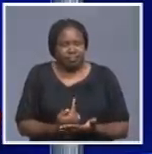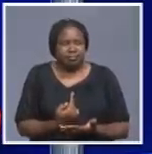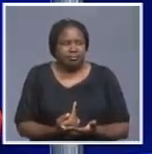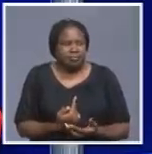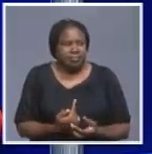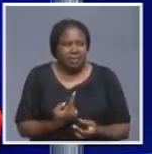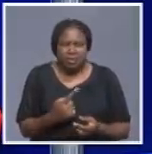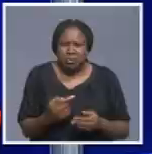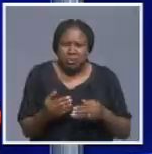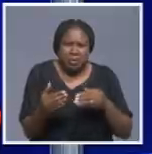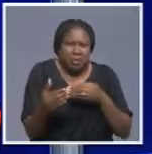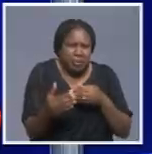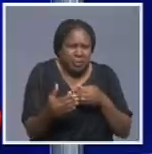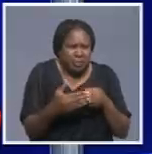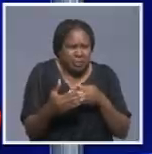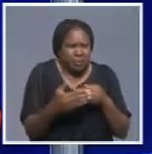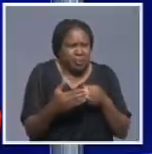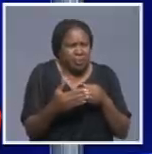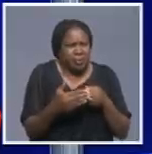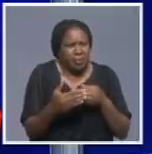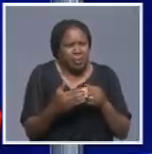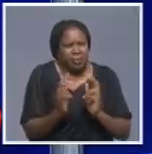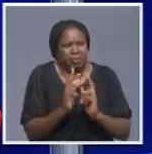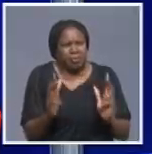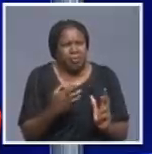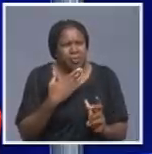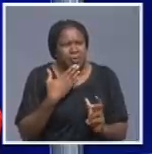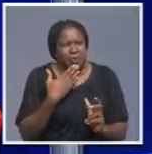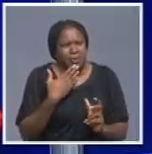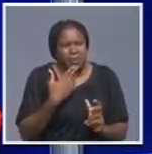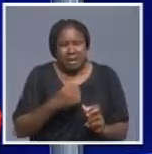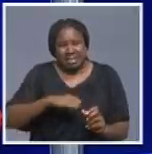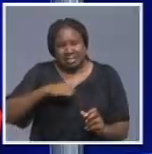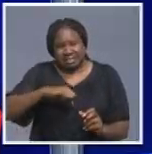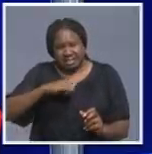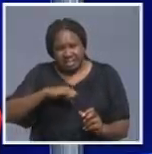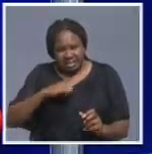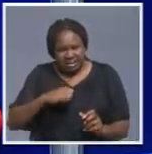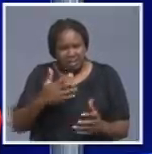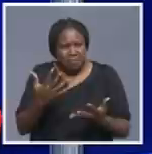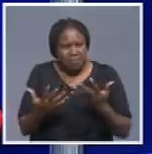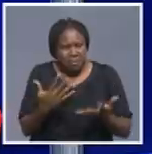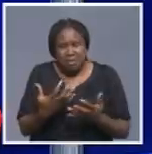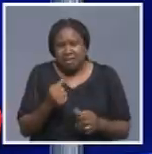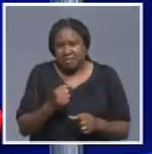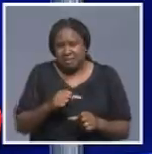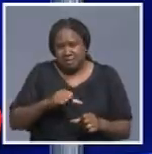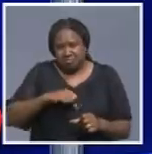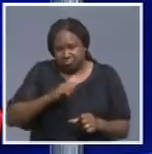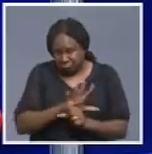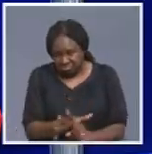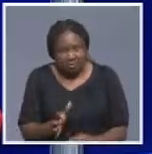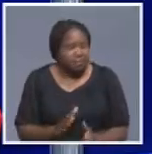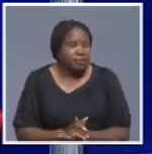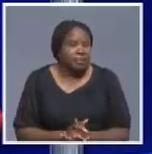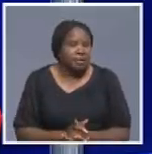as close as possible to people who are sick and who might have the virus. There is